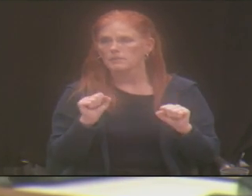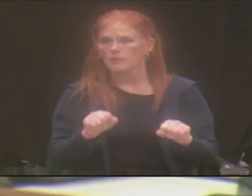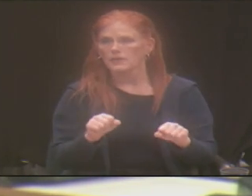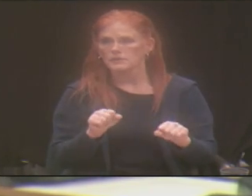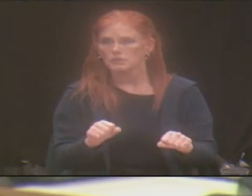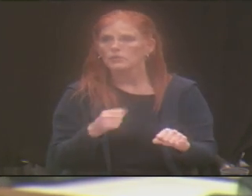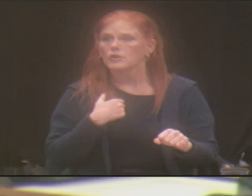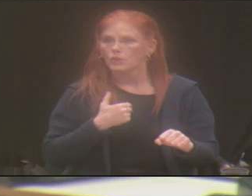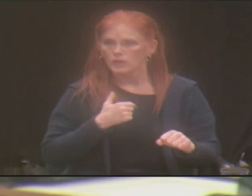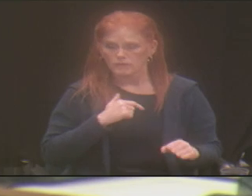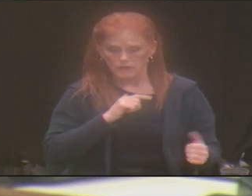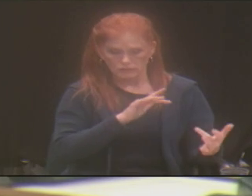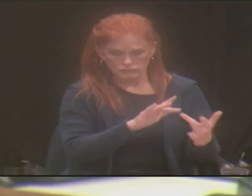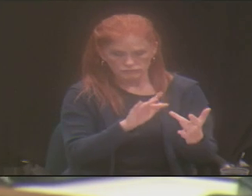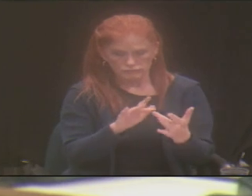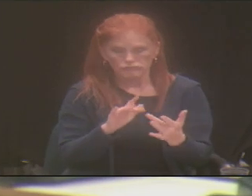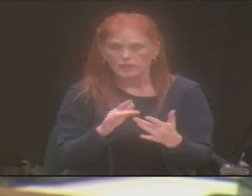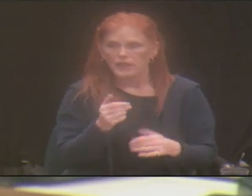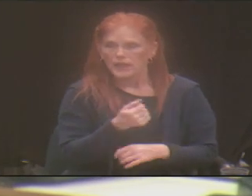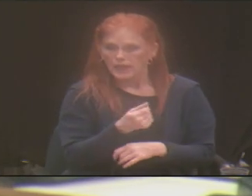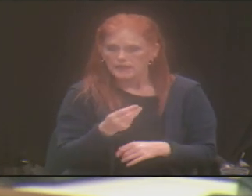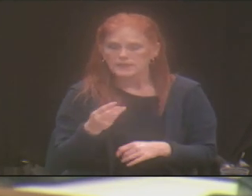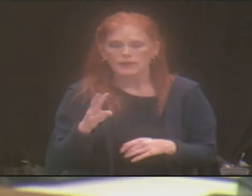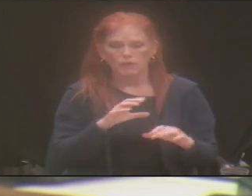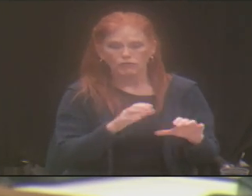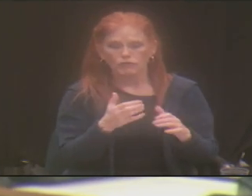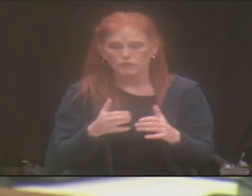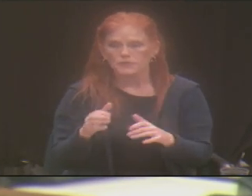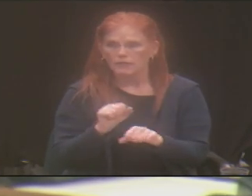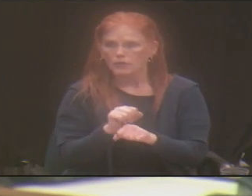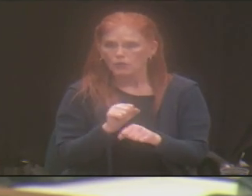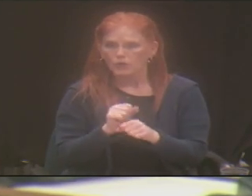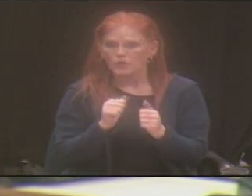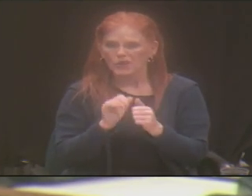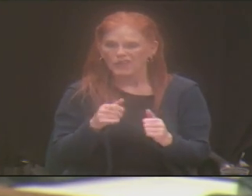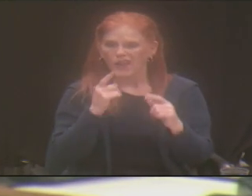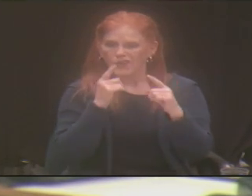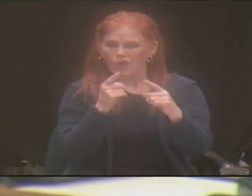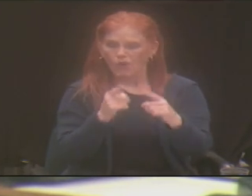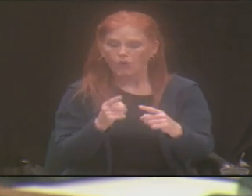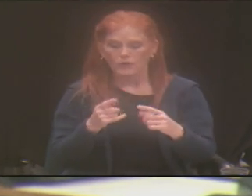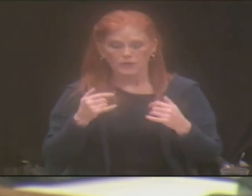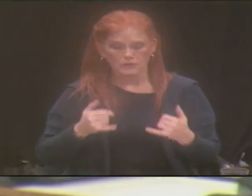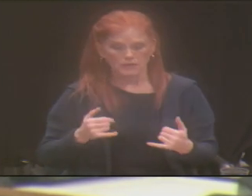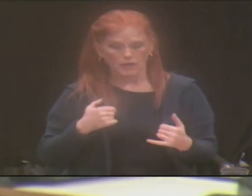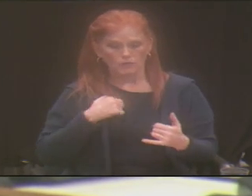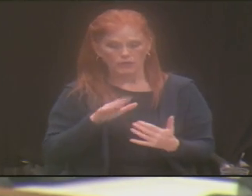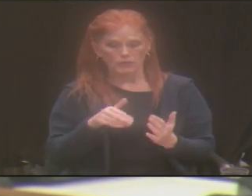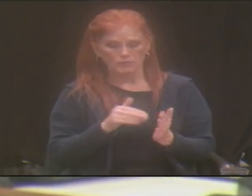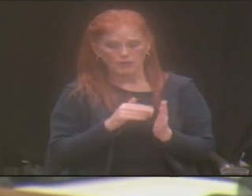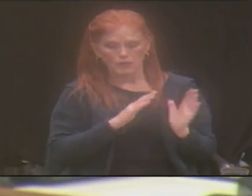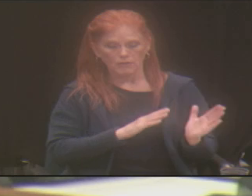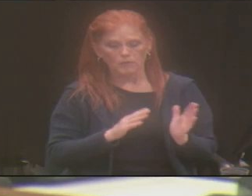reached out. We've had several entities work with that. And so we're in the midst of planning a major,